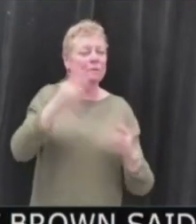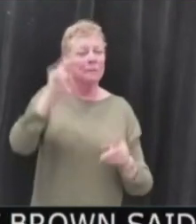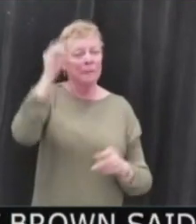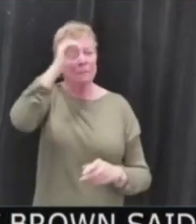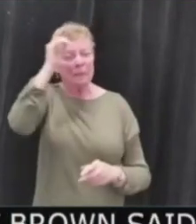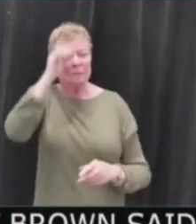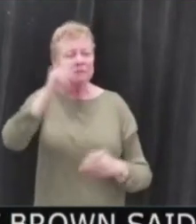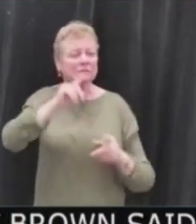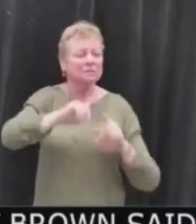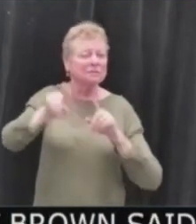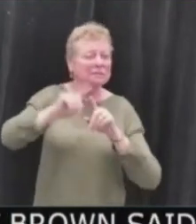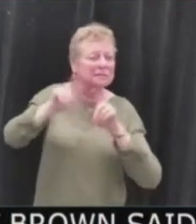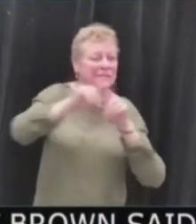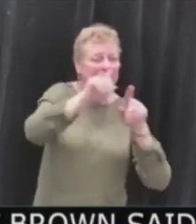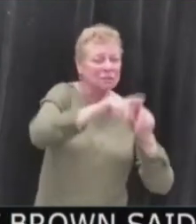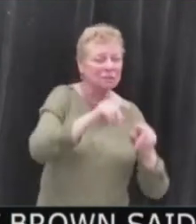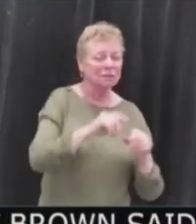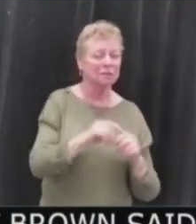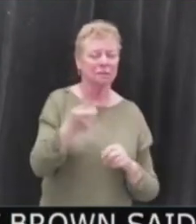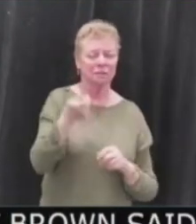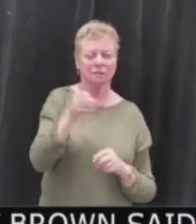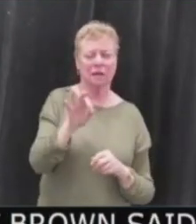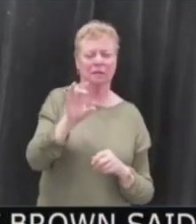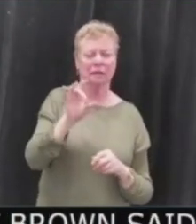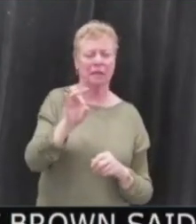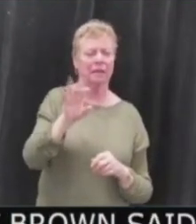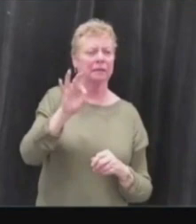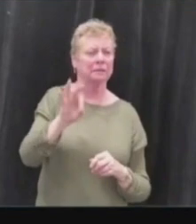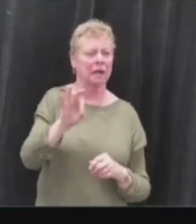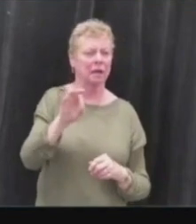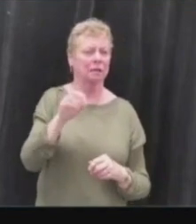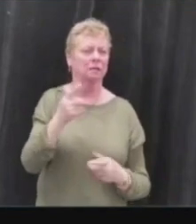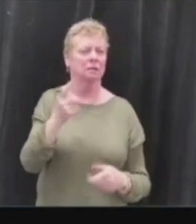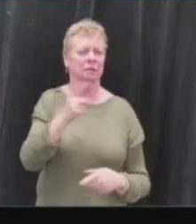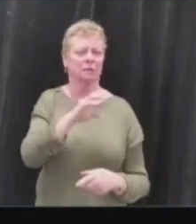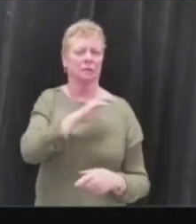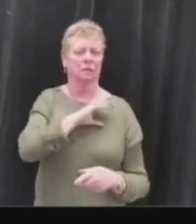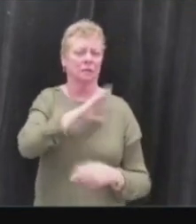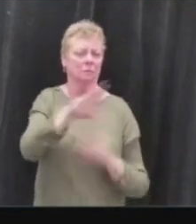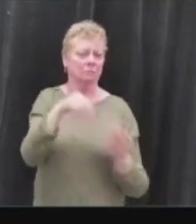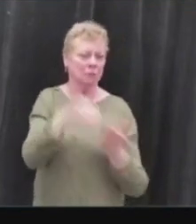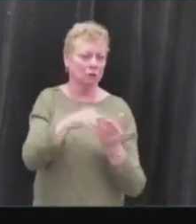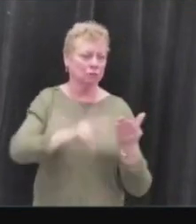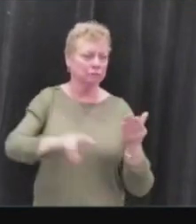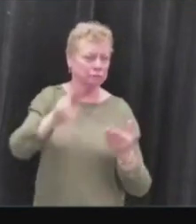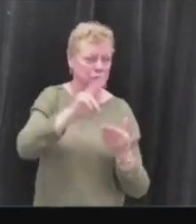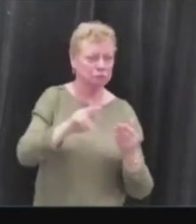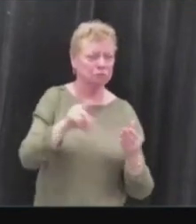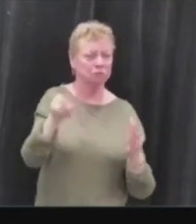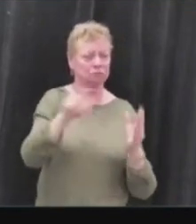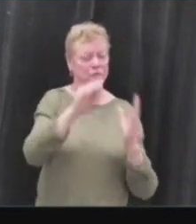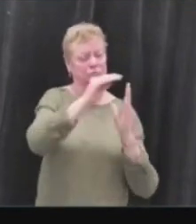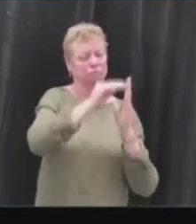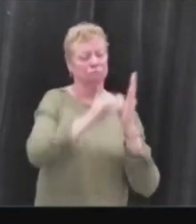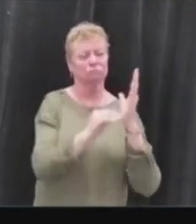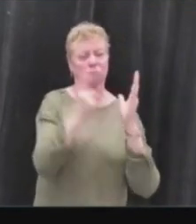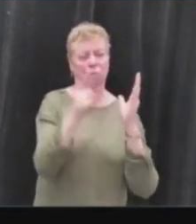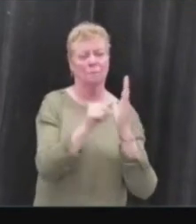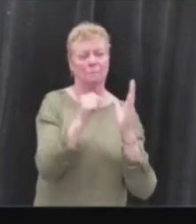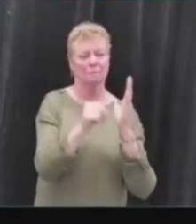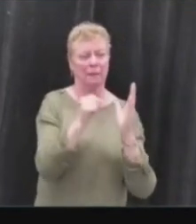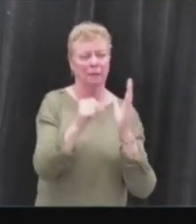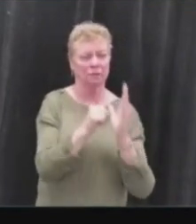in the wake of Ecole Polytechnique in 1989, the investigating coroner, Dr. wrote in her one-page conclusion in